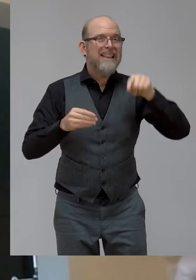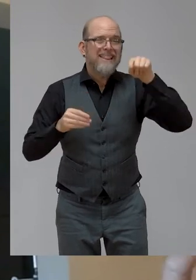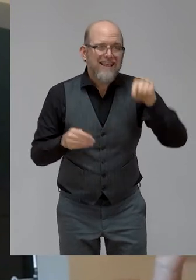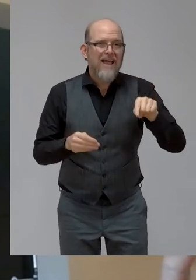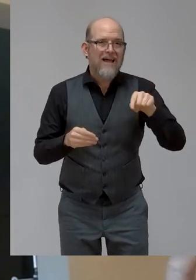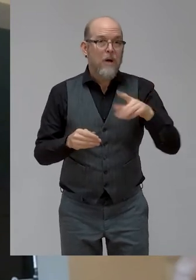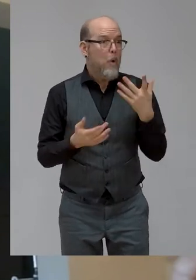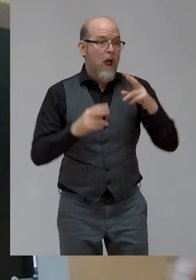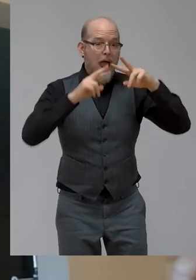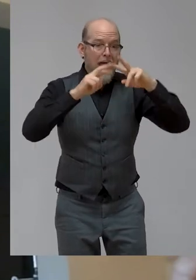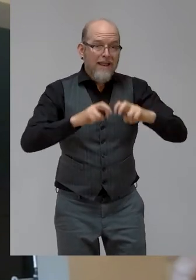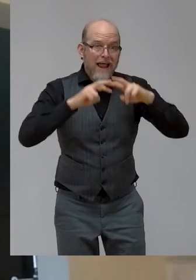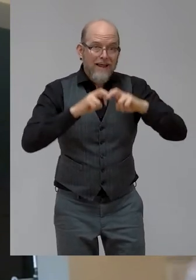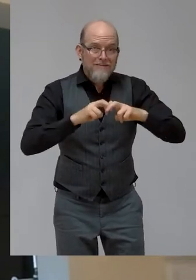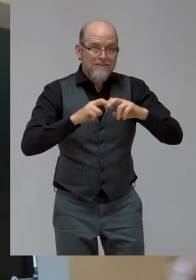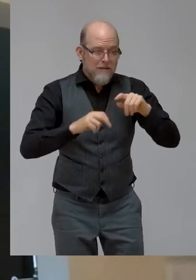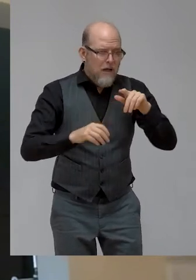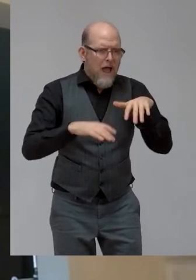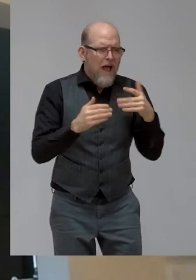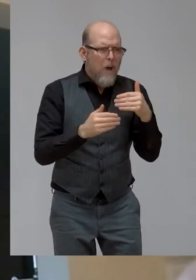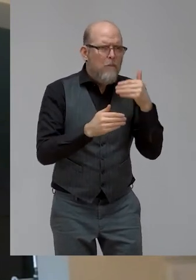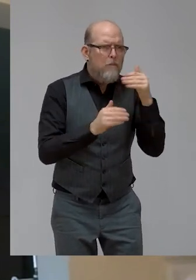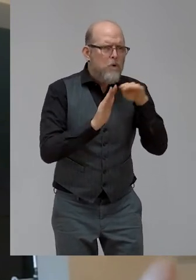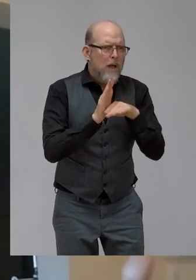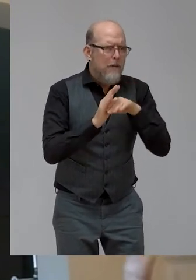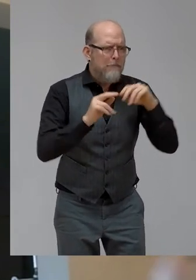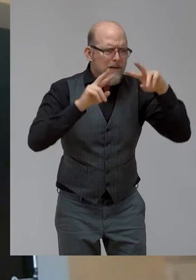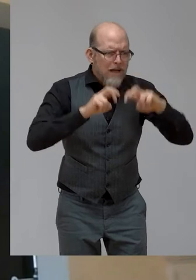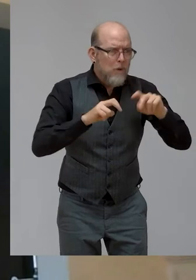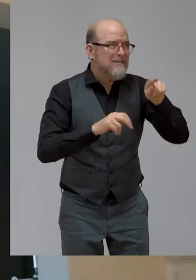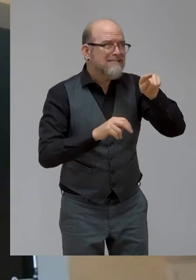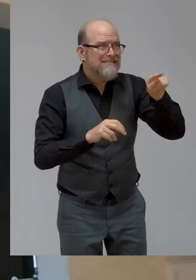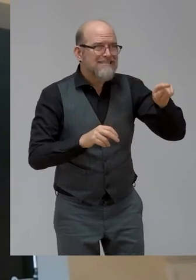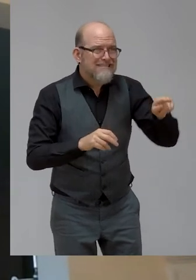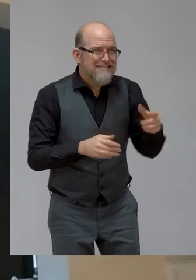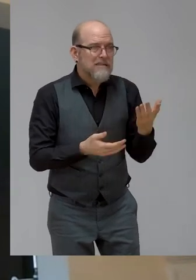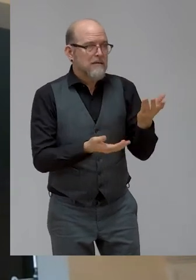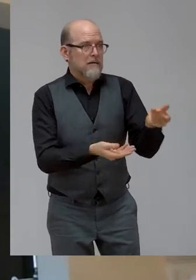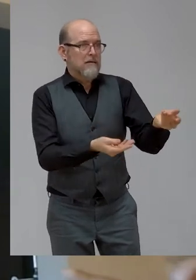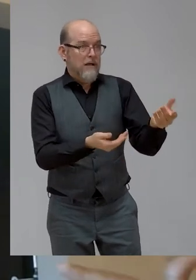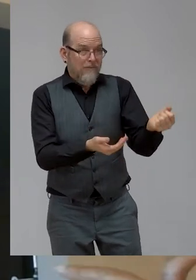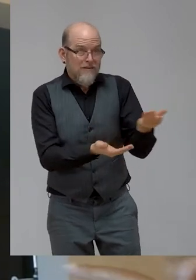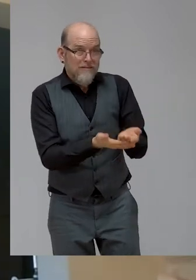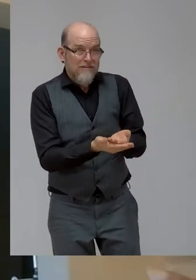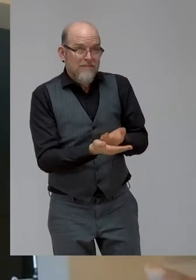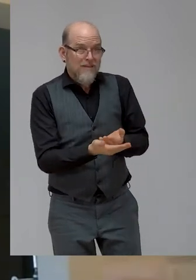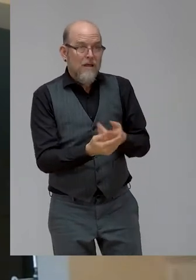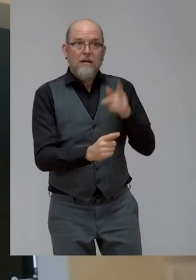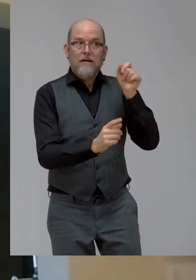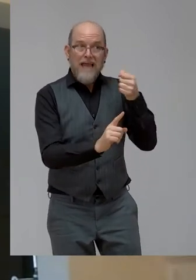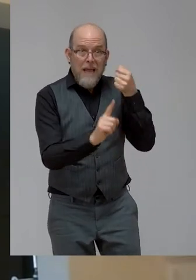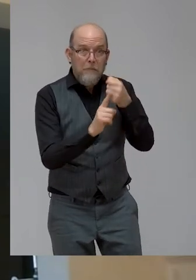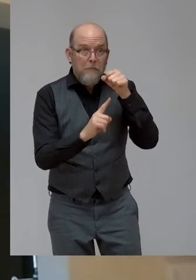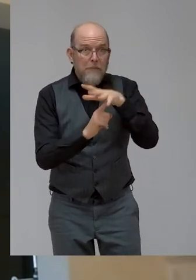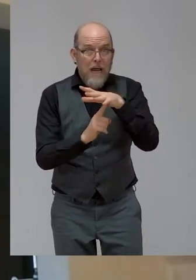who are doing solid research, robust research on both the impact of technology on persons with disabilities and